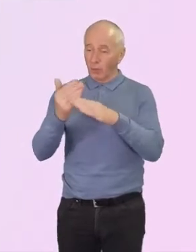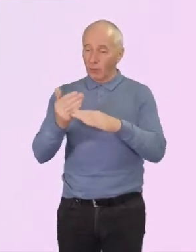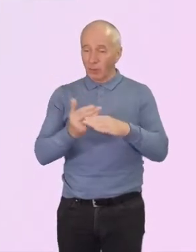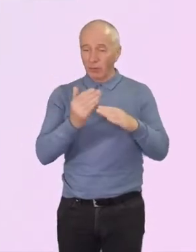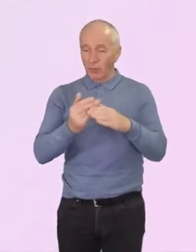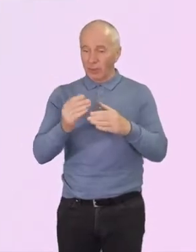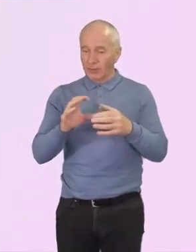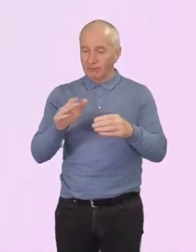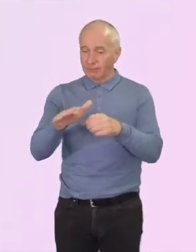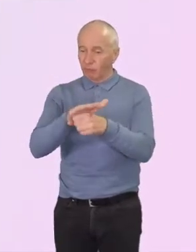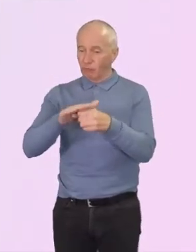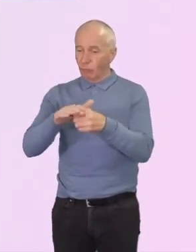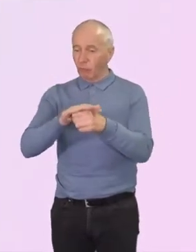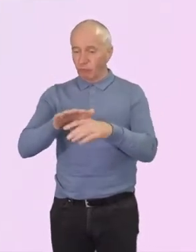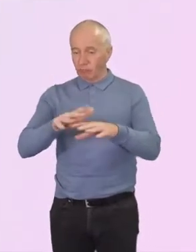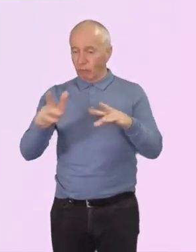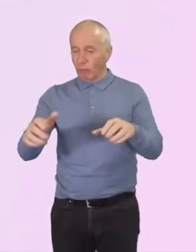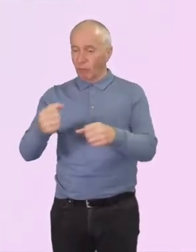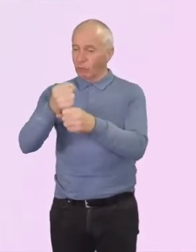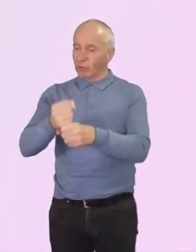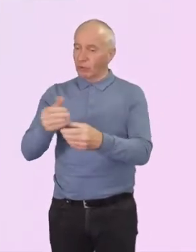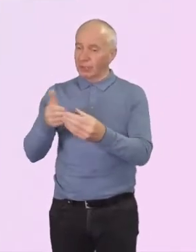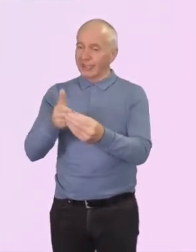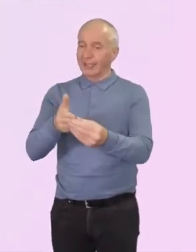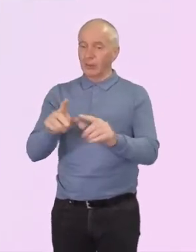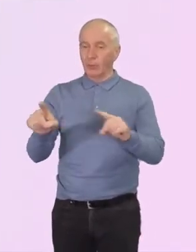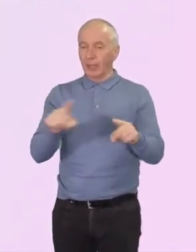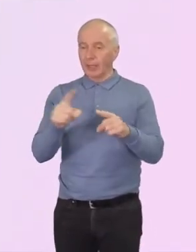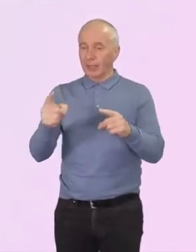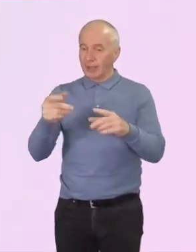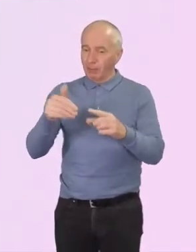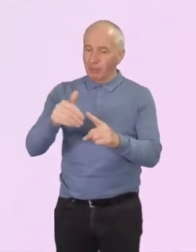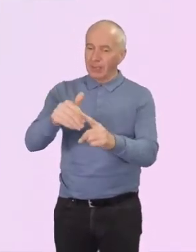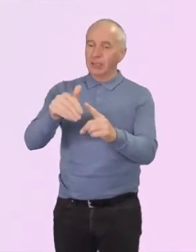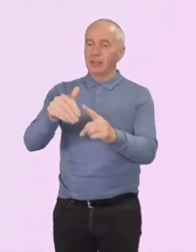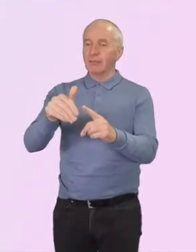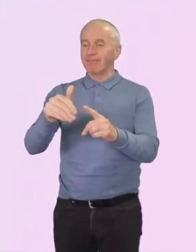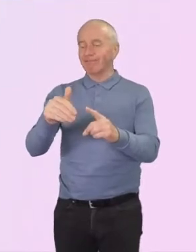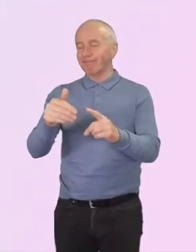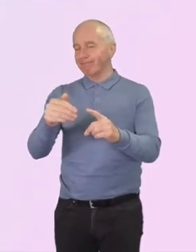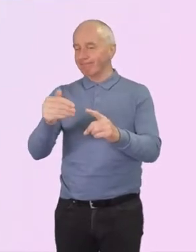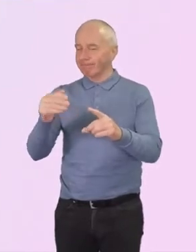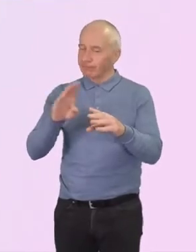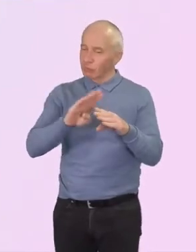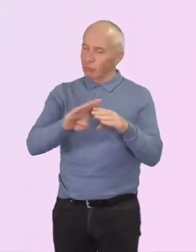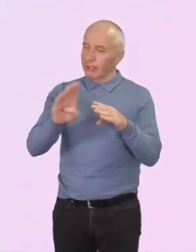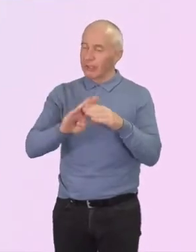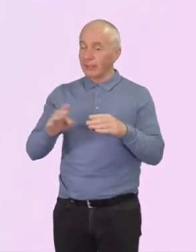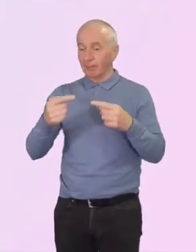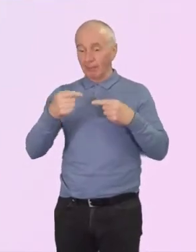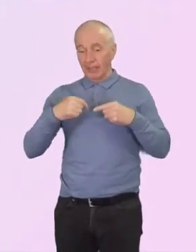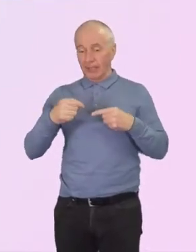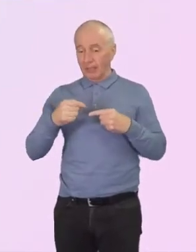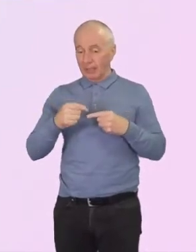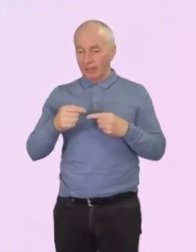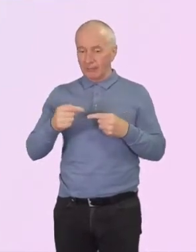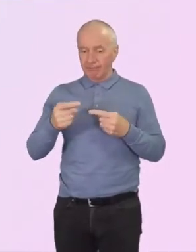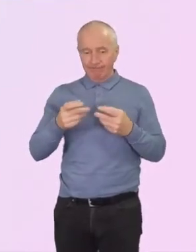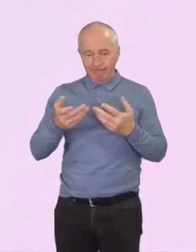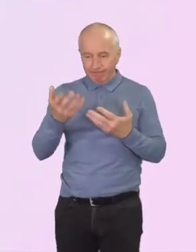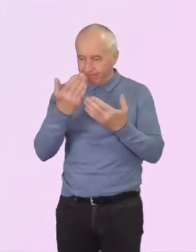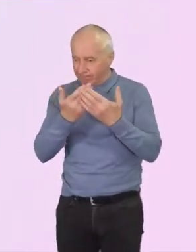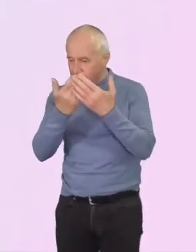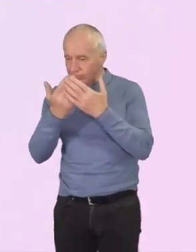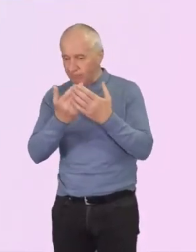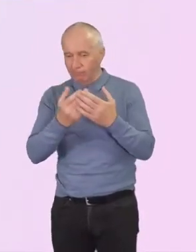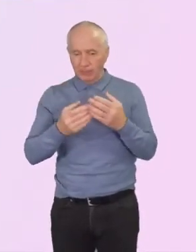in the area of integral mission training. And with my background in biology and environmental science, my